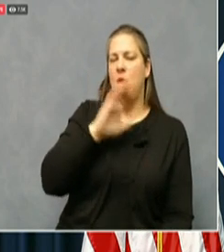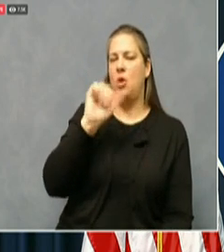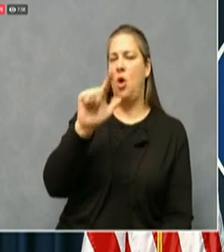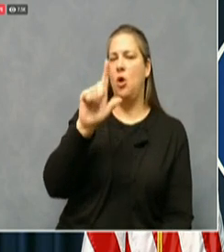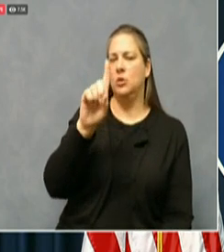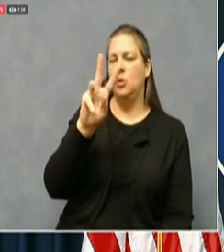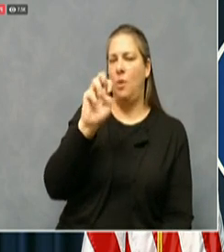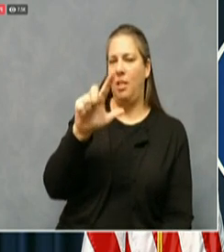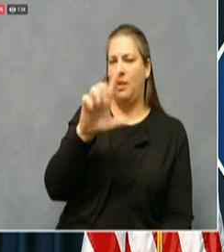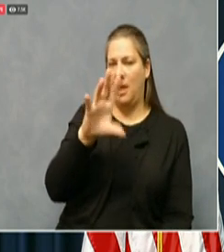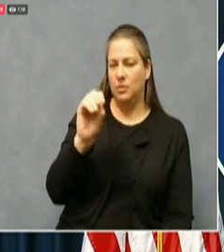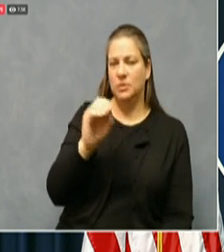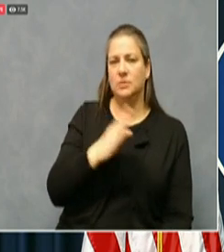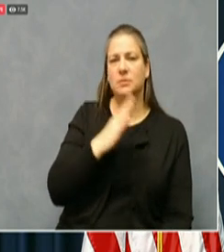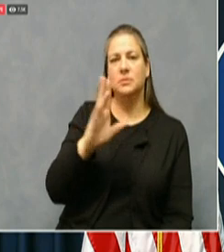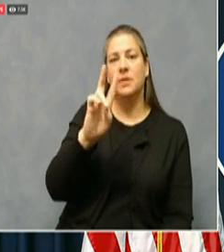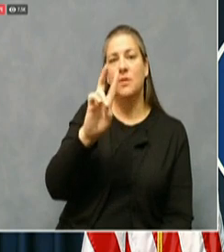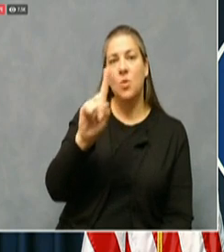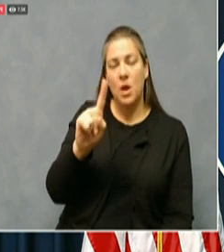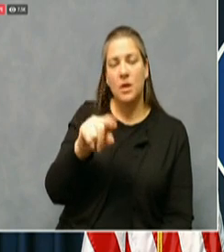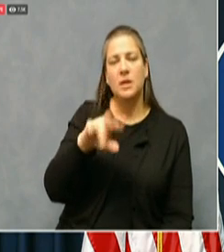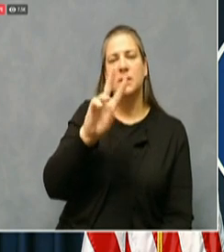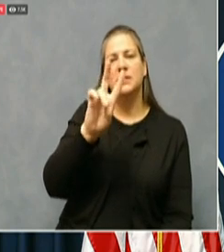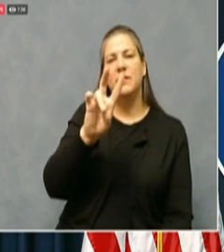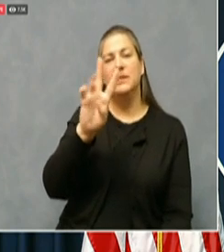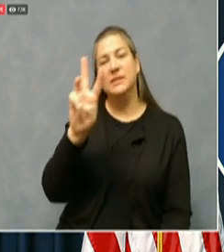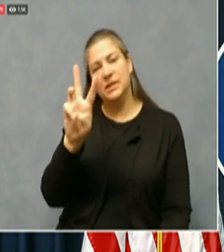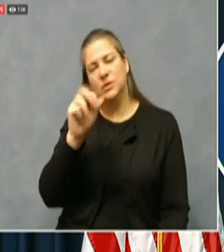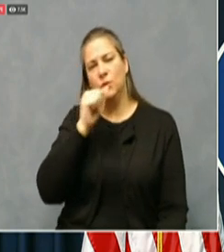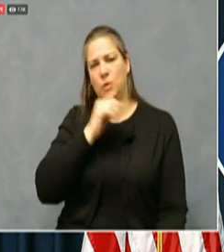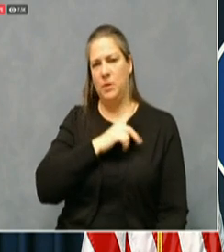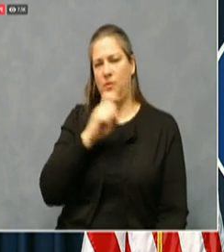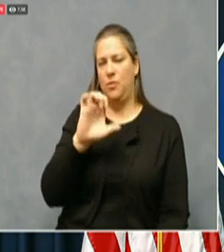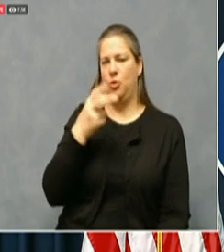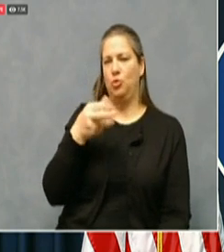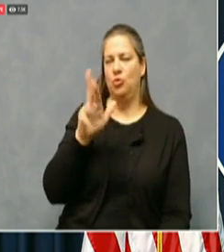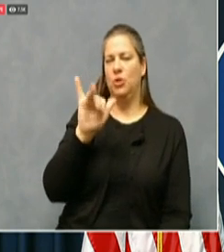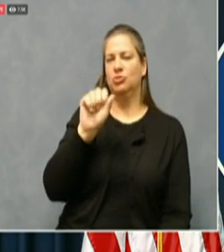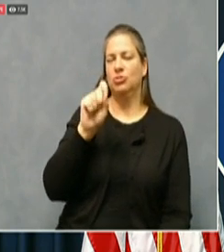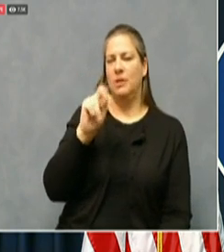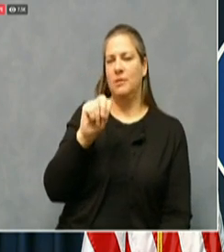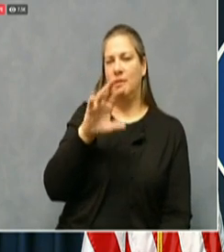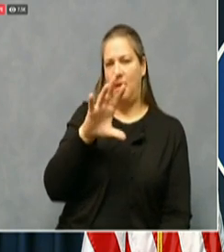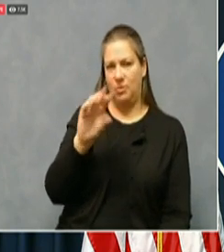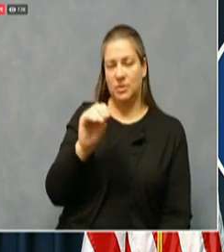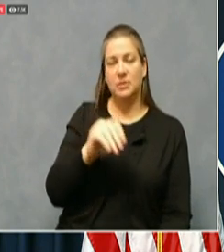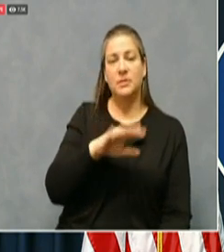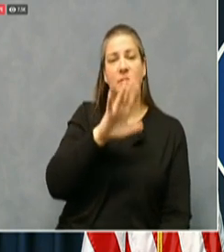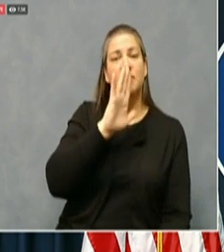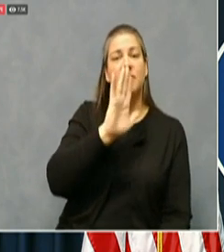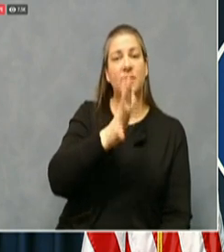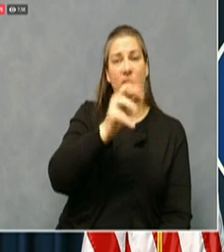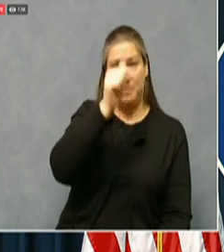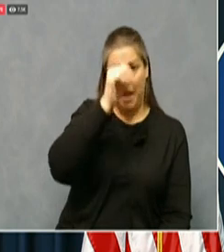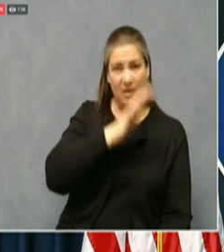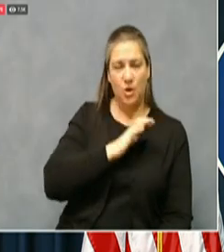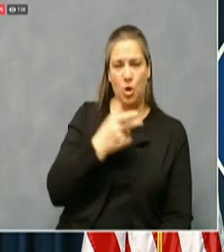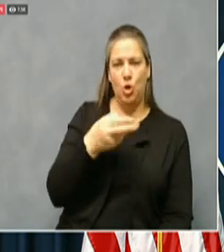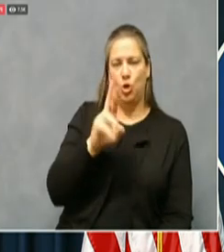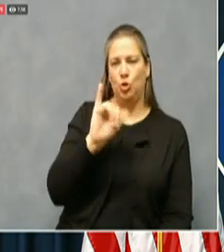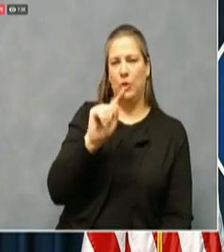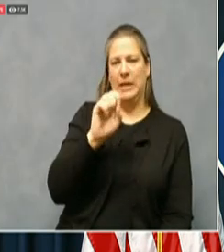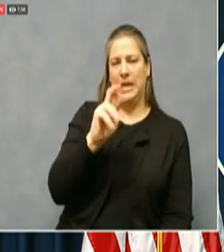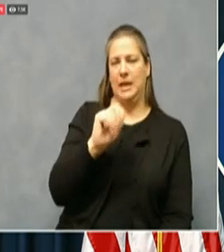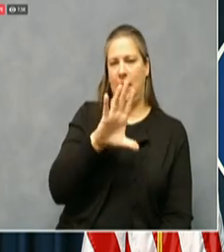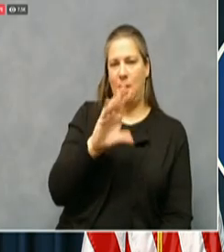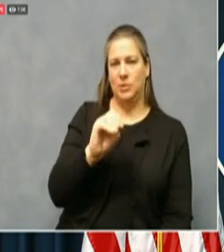71 and a 76 year old woman from Christian County, a 50 year old man from Crittenden County, a 96